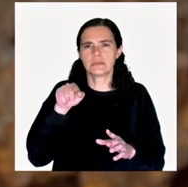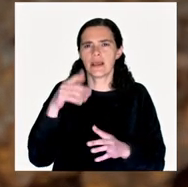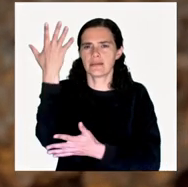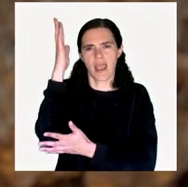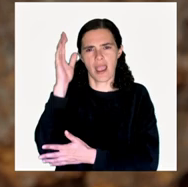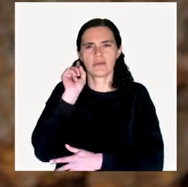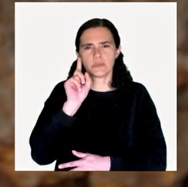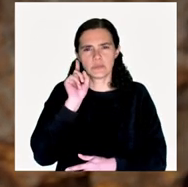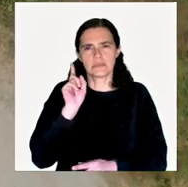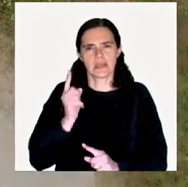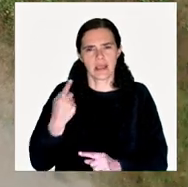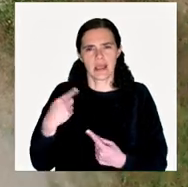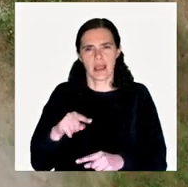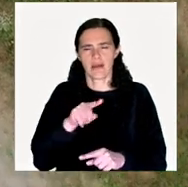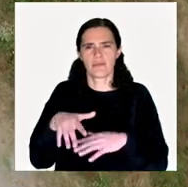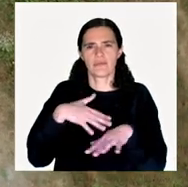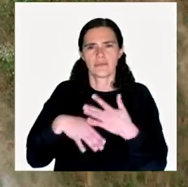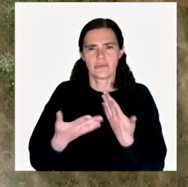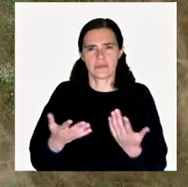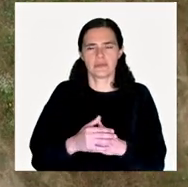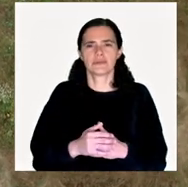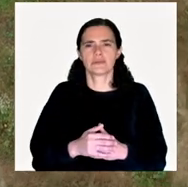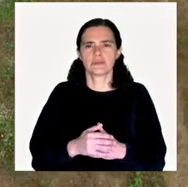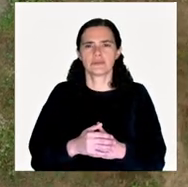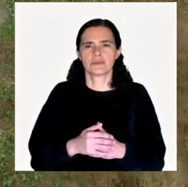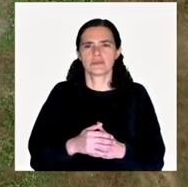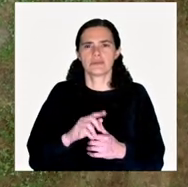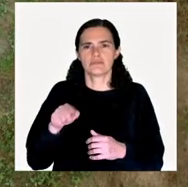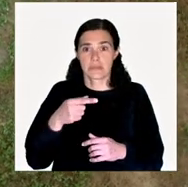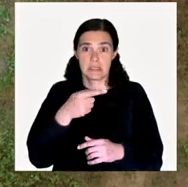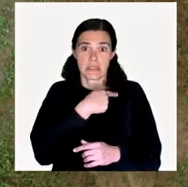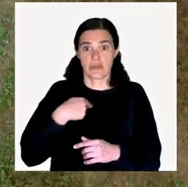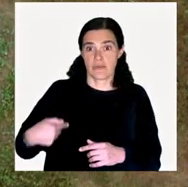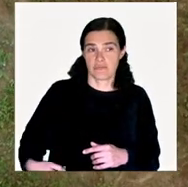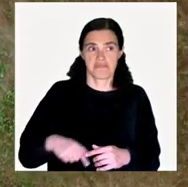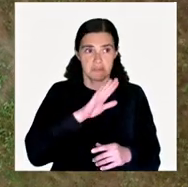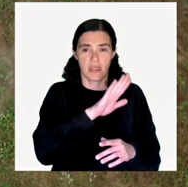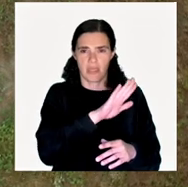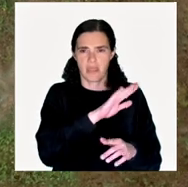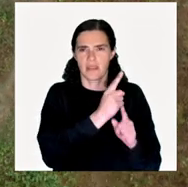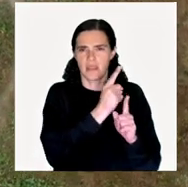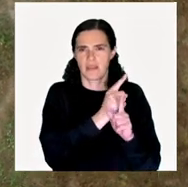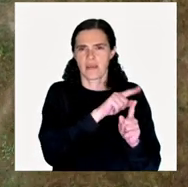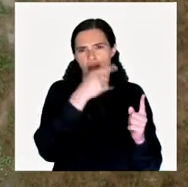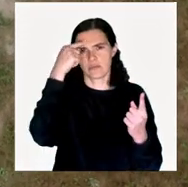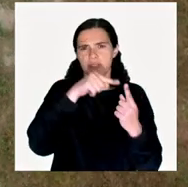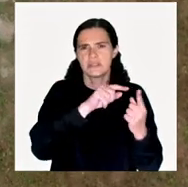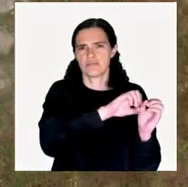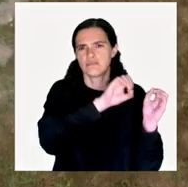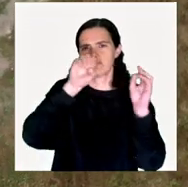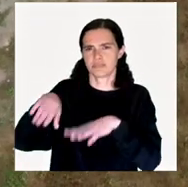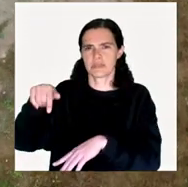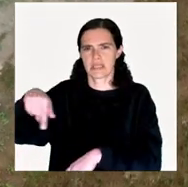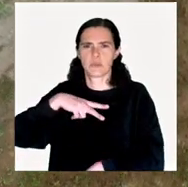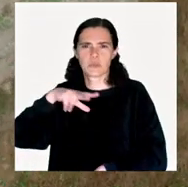for this tree that was done, was made, it was still in China at the time, to be